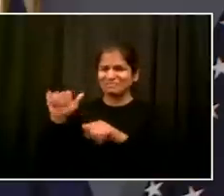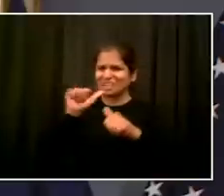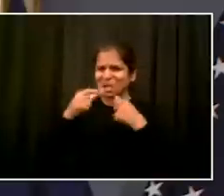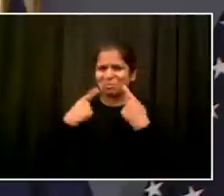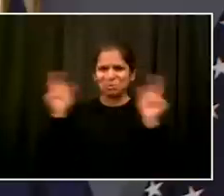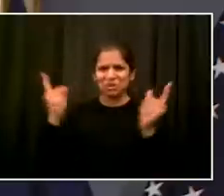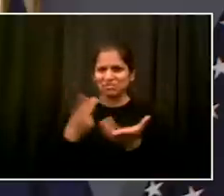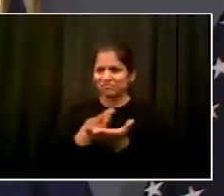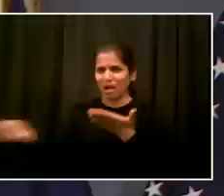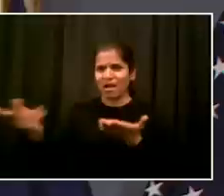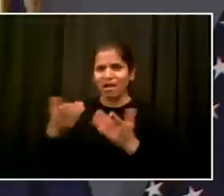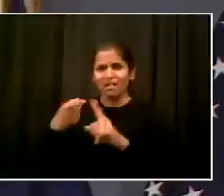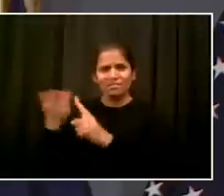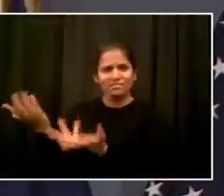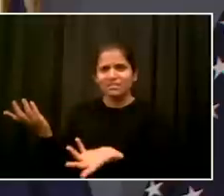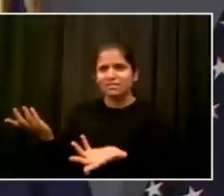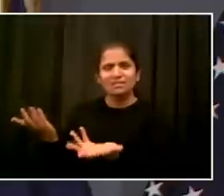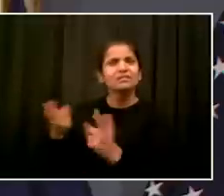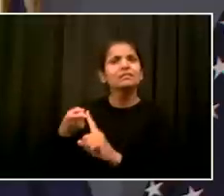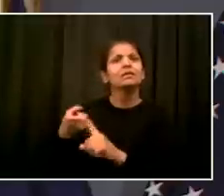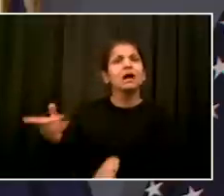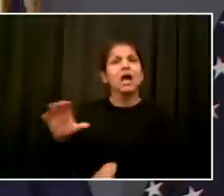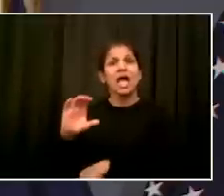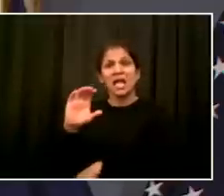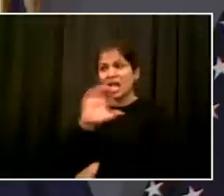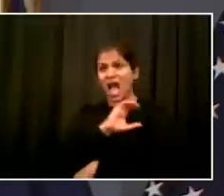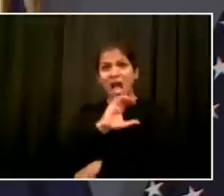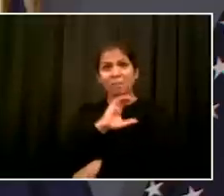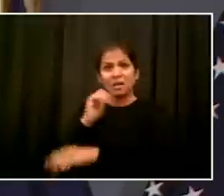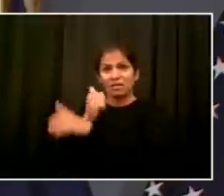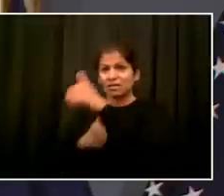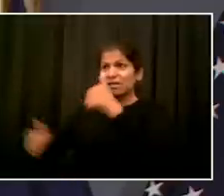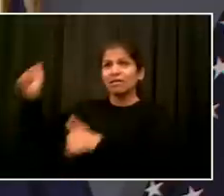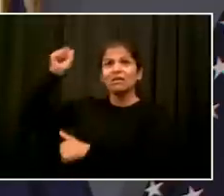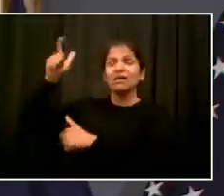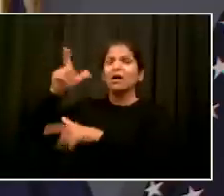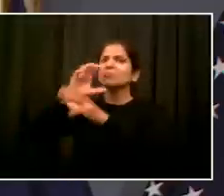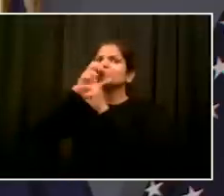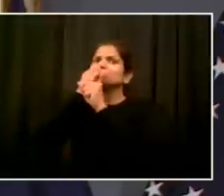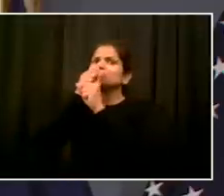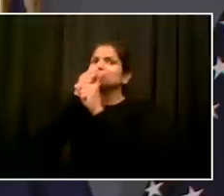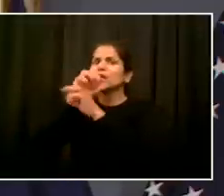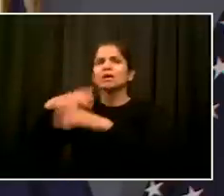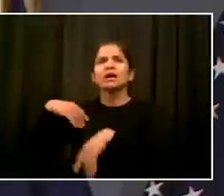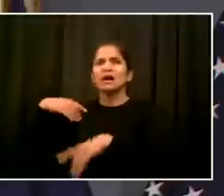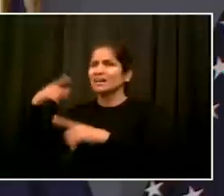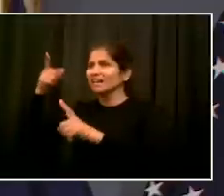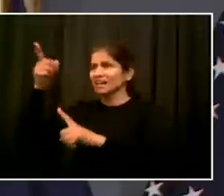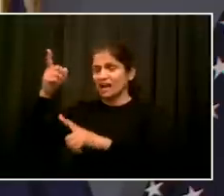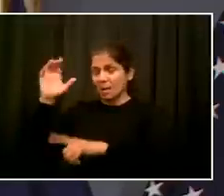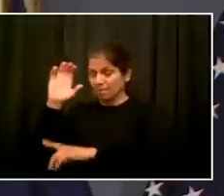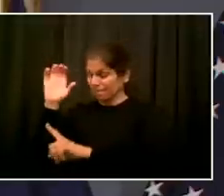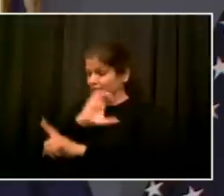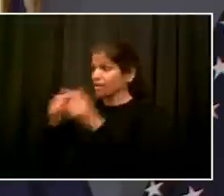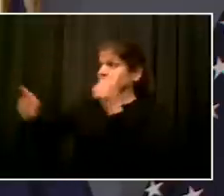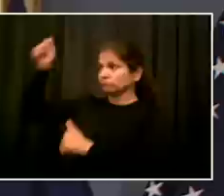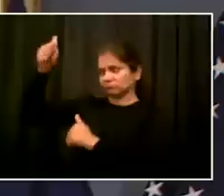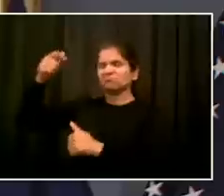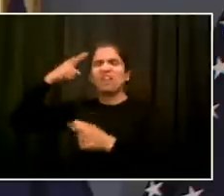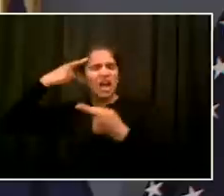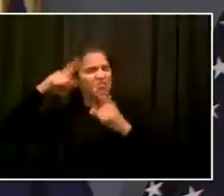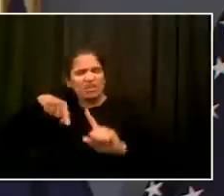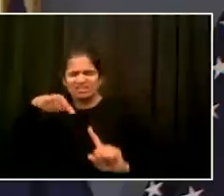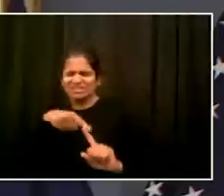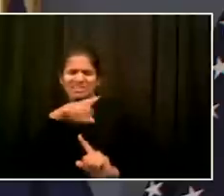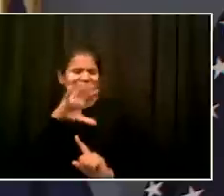people in Albany face in addressing these issues. But when you have the police commissioners saying it, the mayor of the city